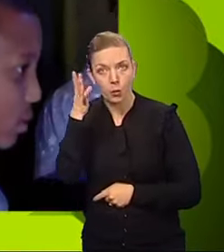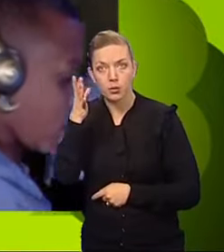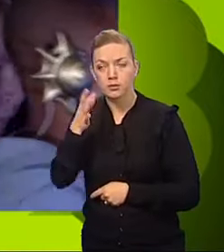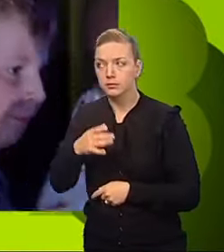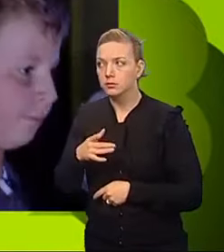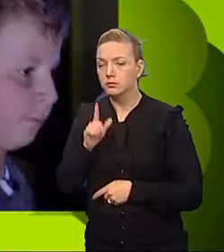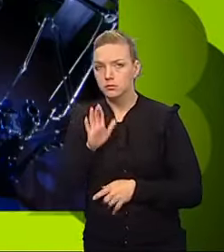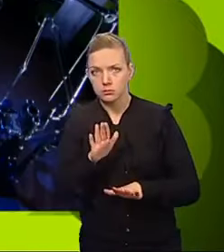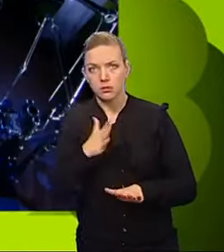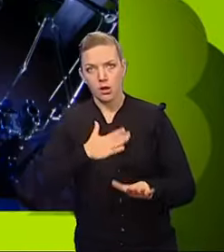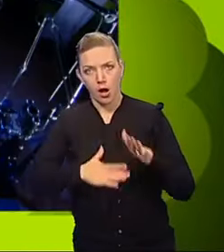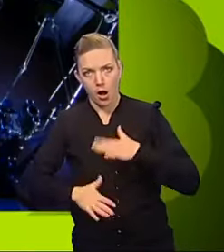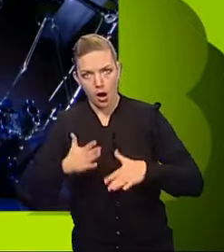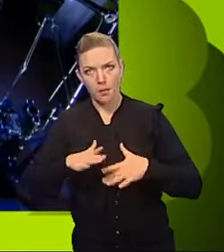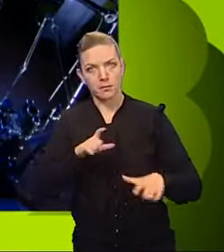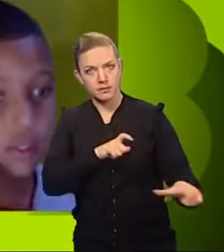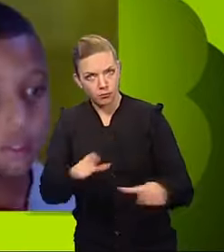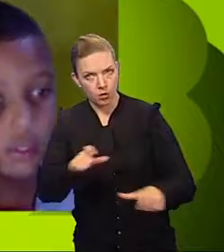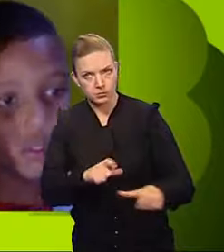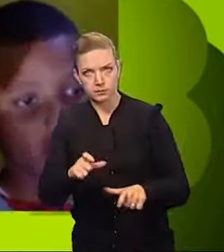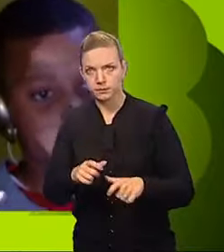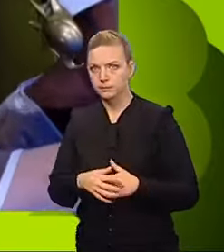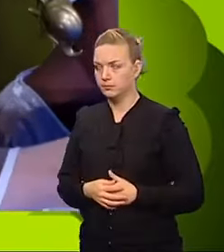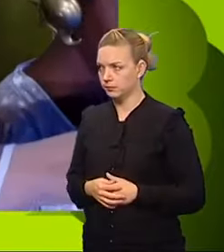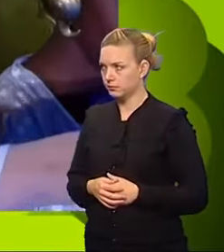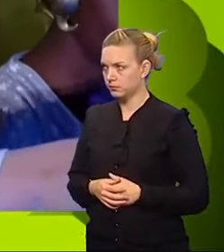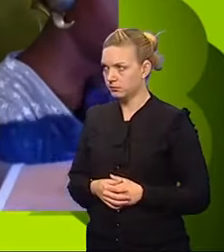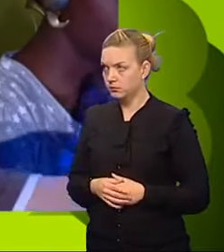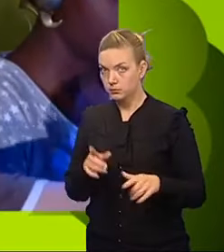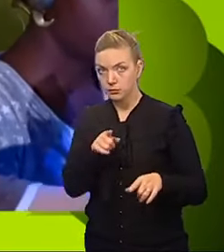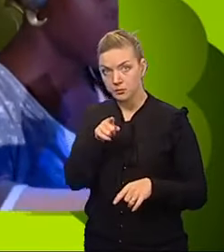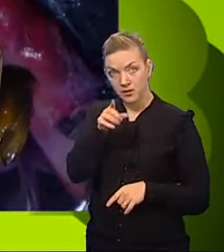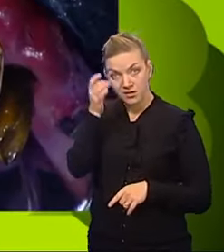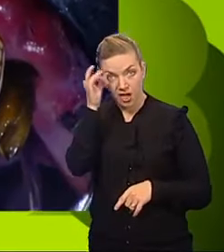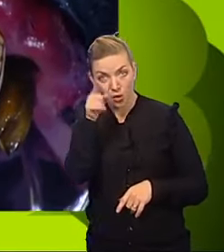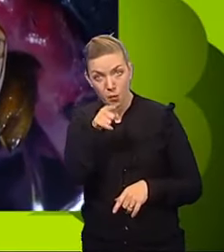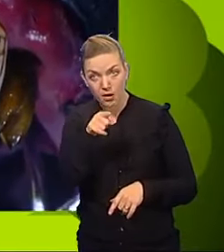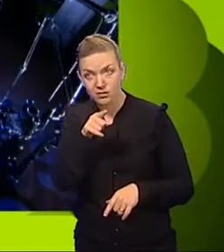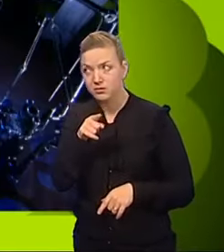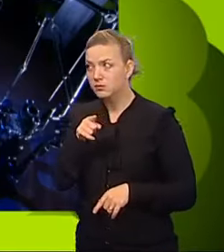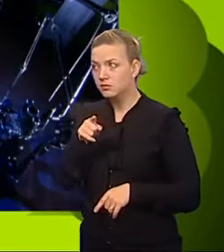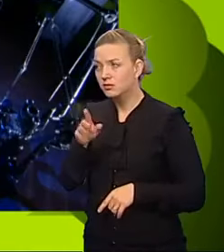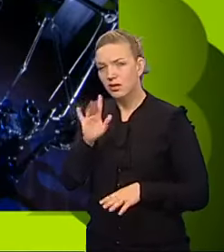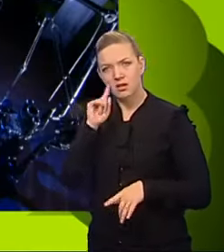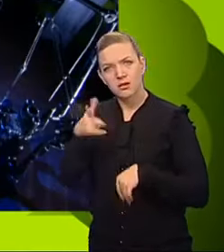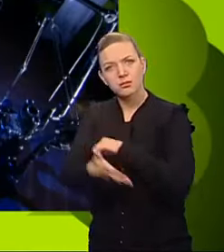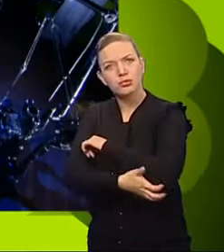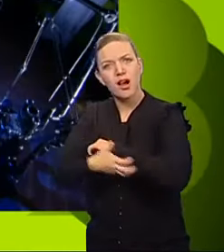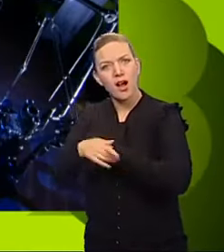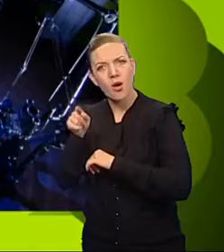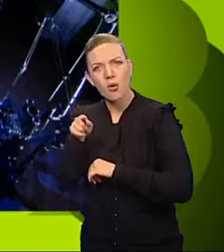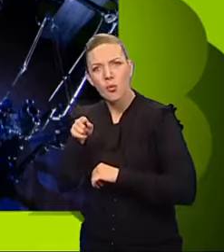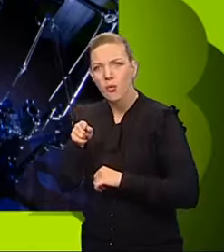Try yellow one. Stay calm and keep going. How about... that yellow one, that yellow one down there. No, just do a brown.